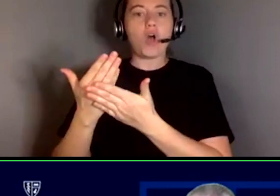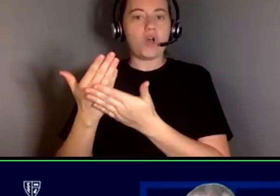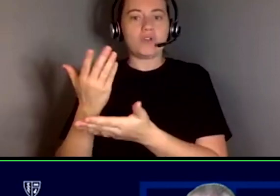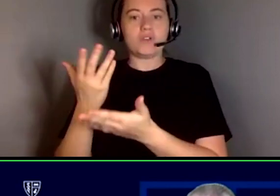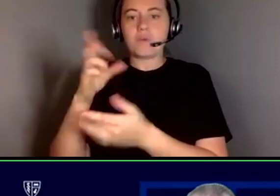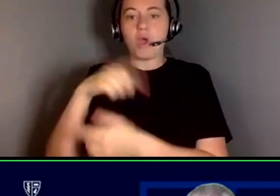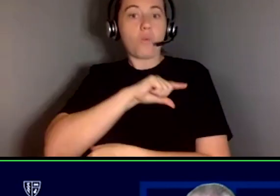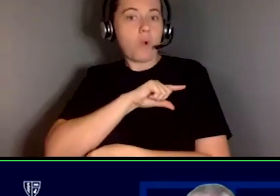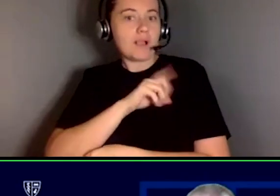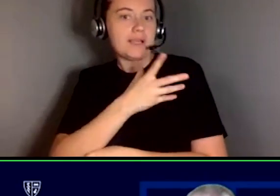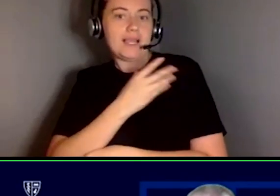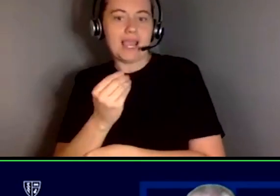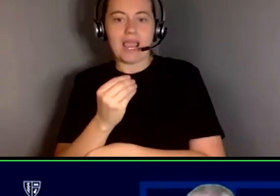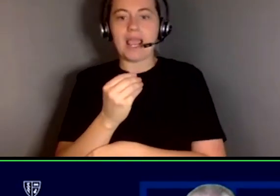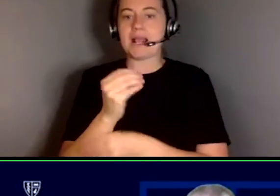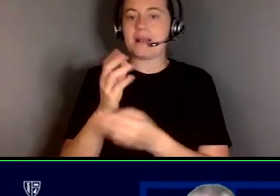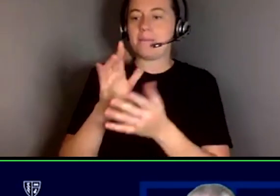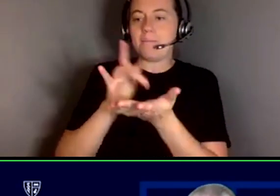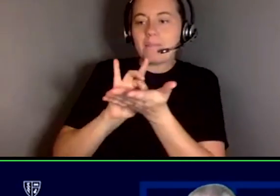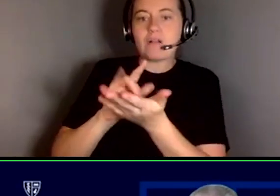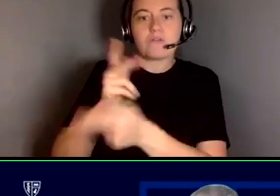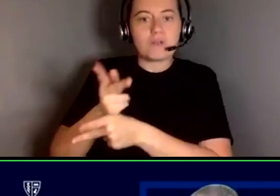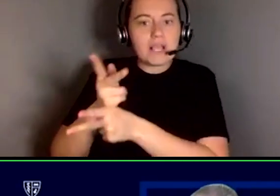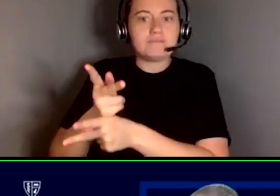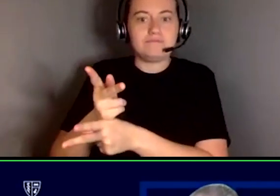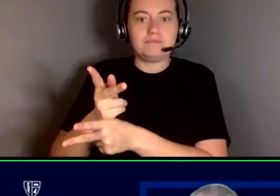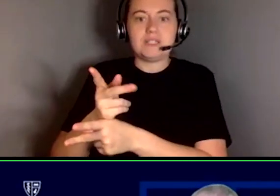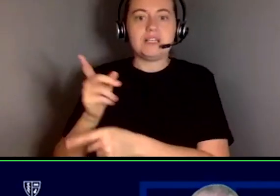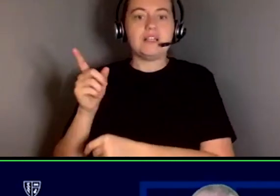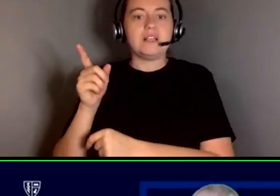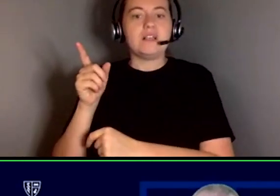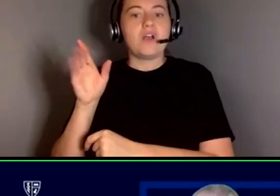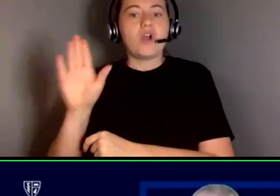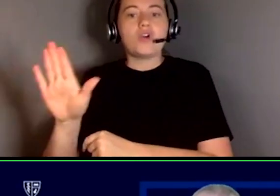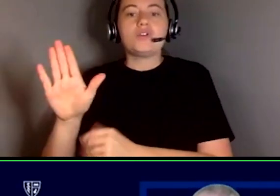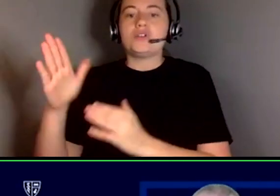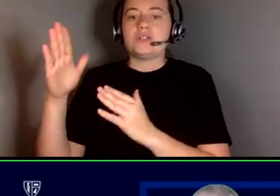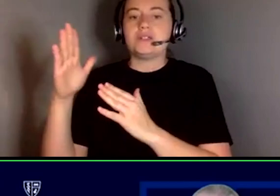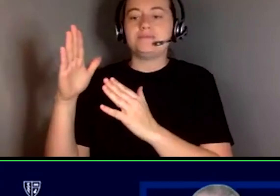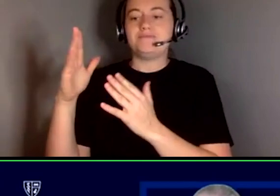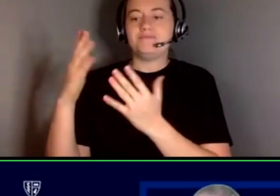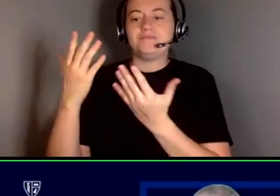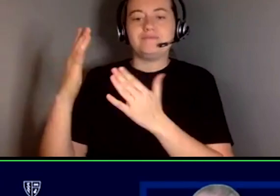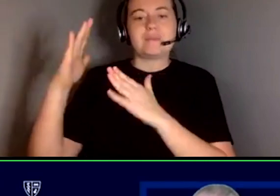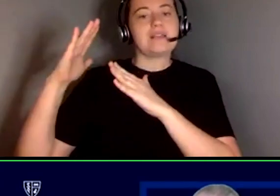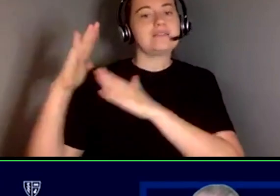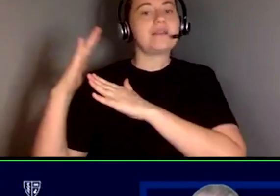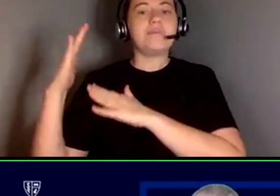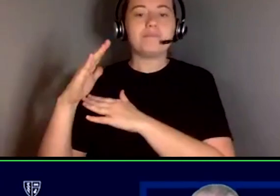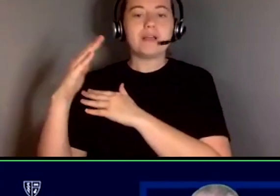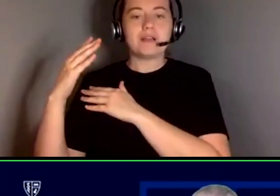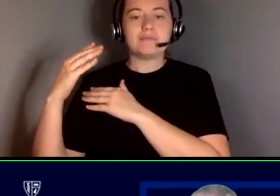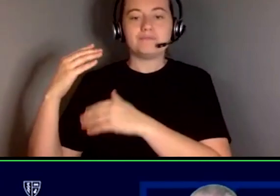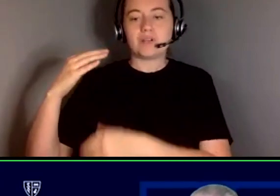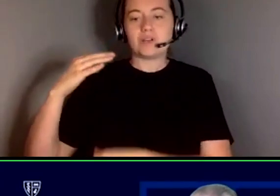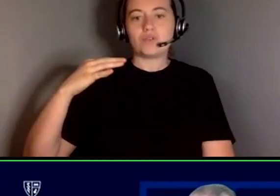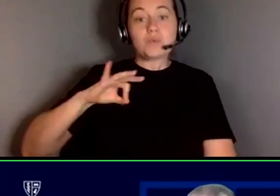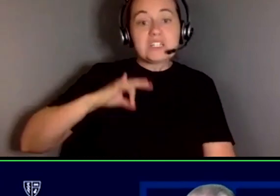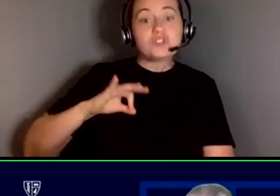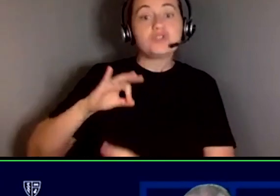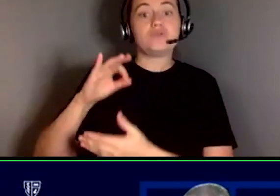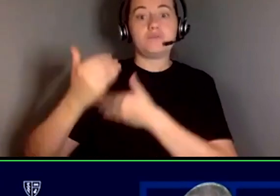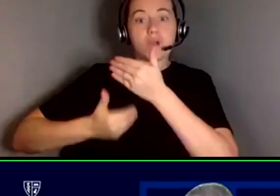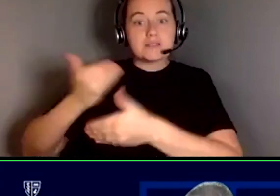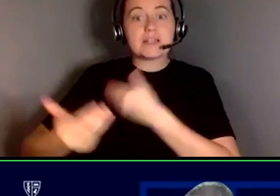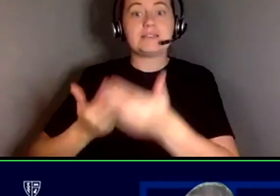Dr. Youssef will drive efforts to implement state-of-the-art credentialing processes, new patient safety oversight protocols, and forward-looking outcome